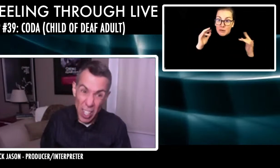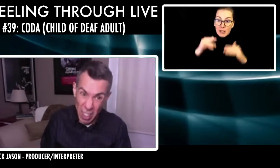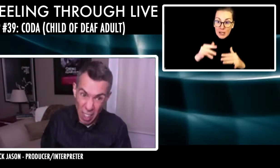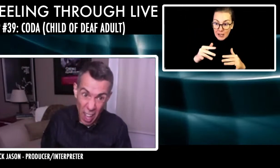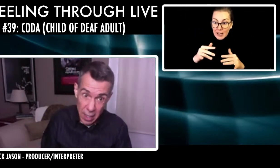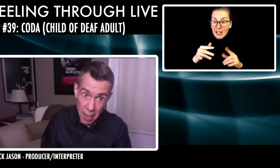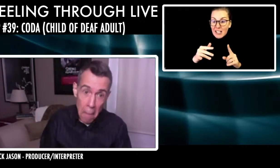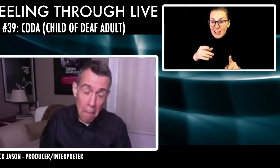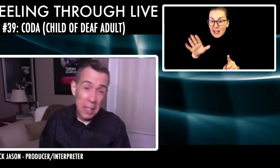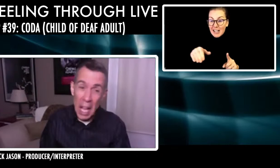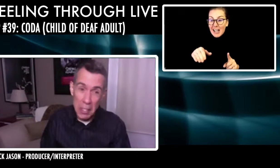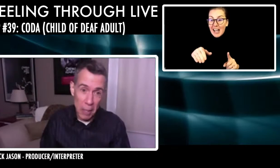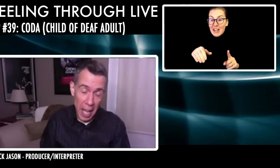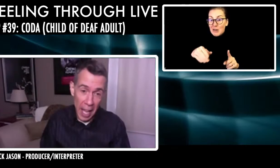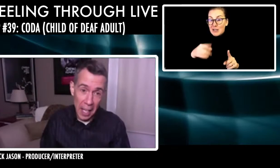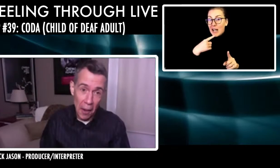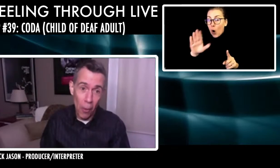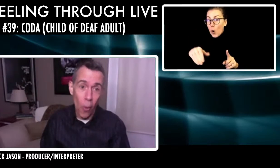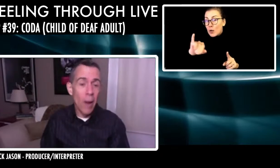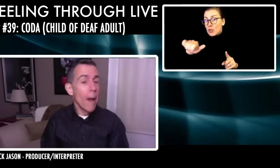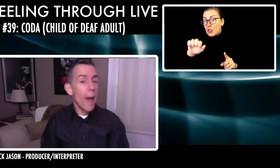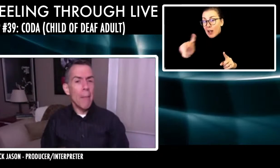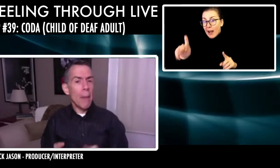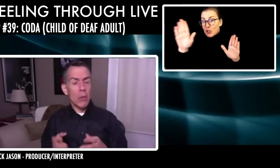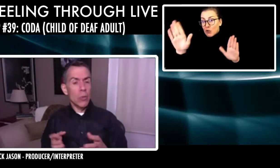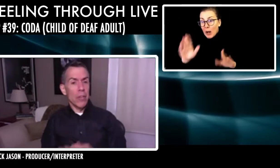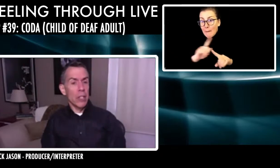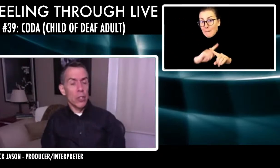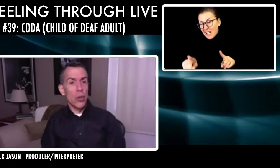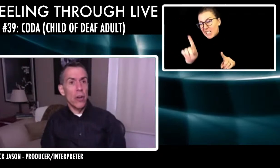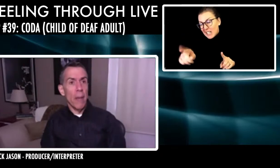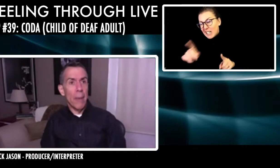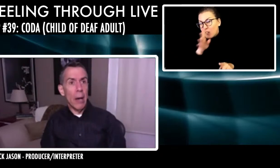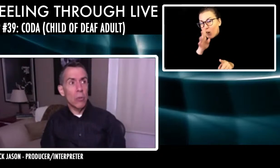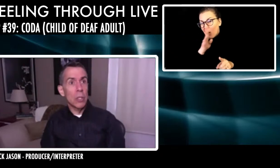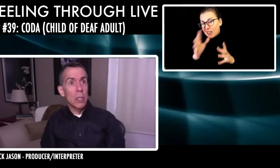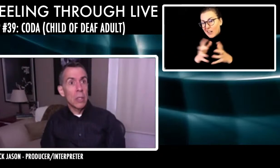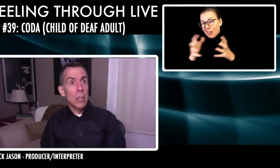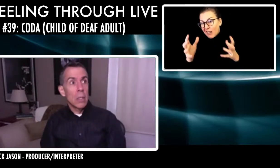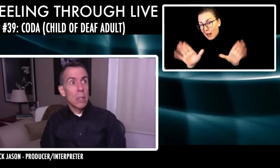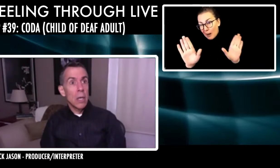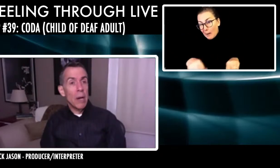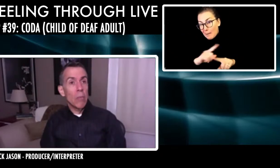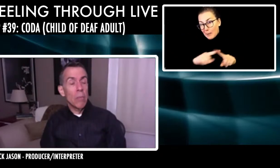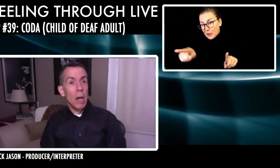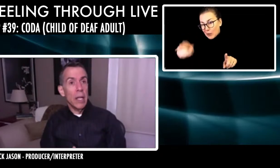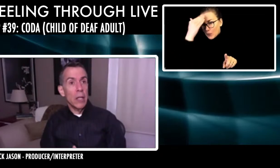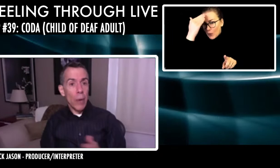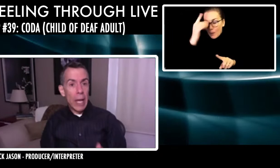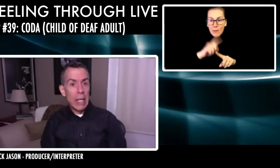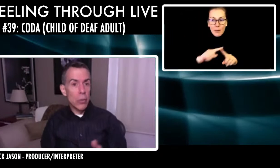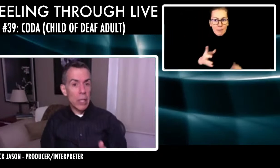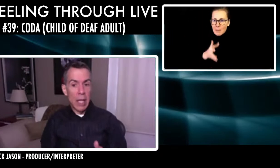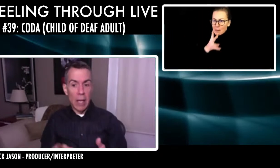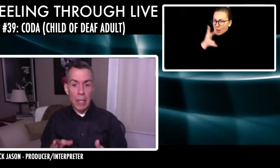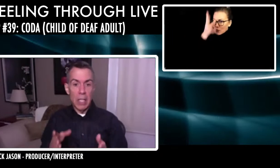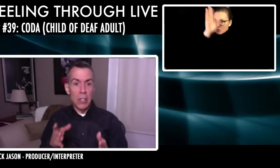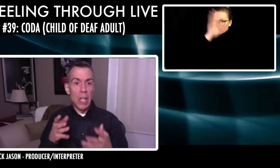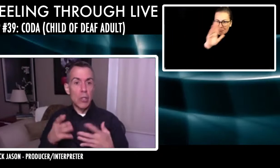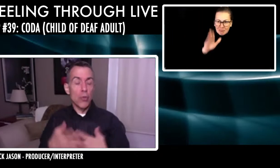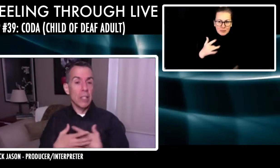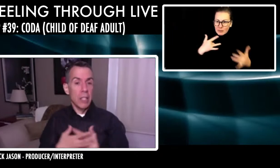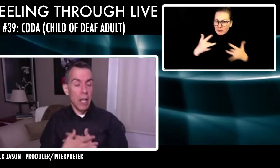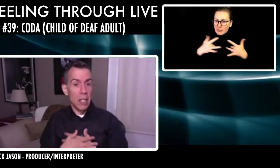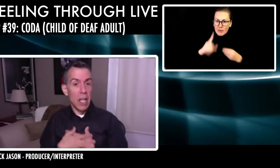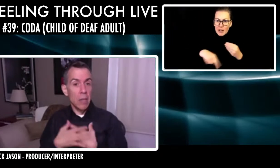does talk a lot, but that's okay. You know, well, and my parents were never concerned about, about my grades or anything like that because